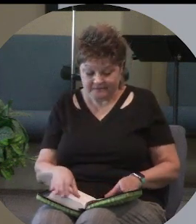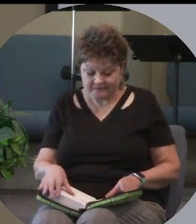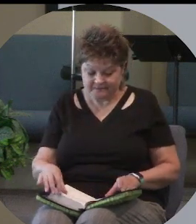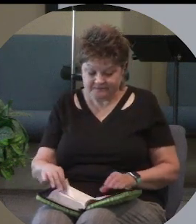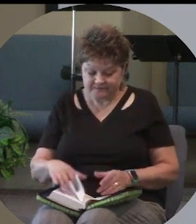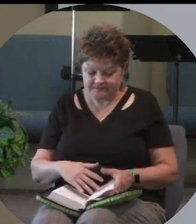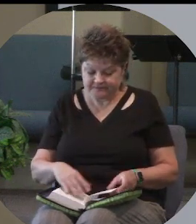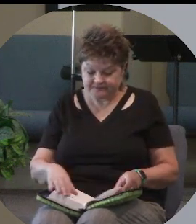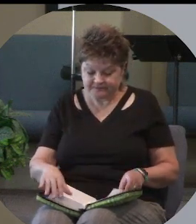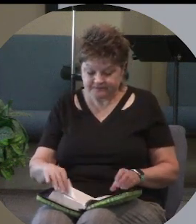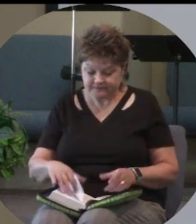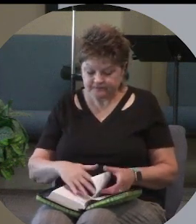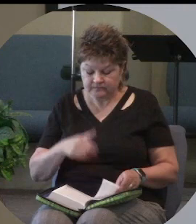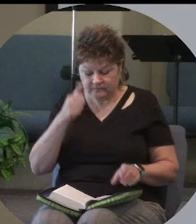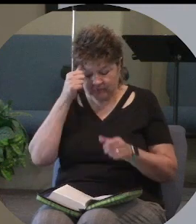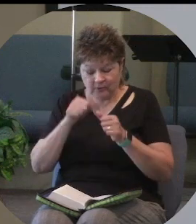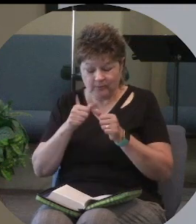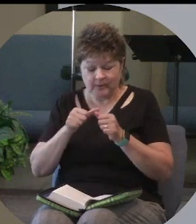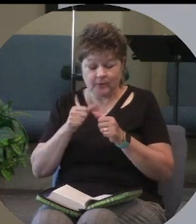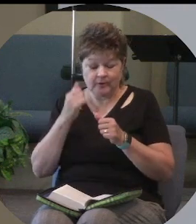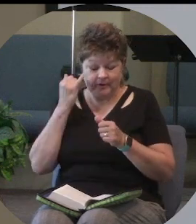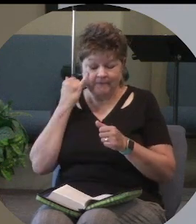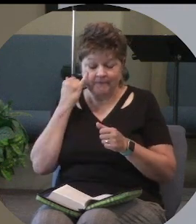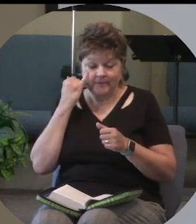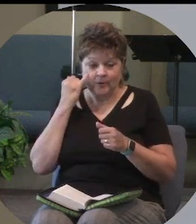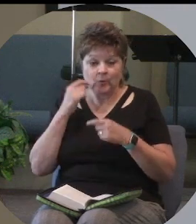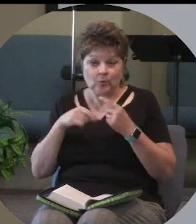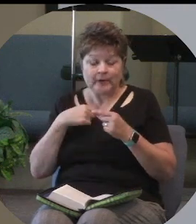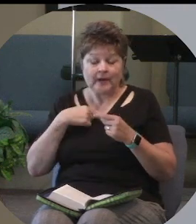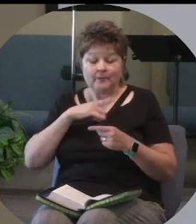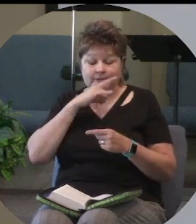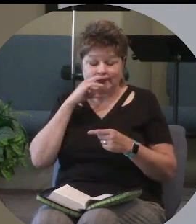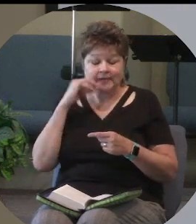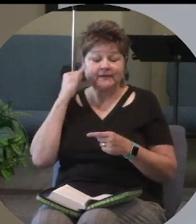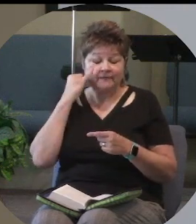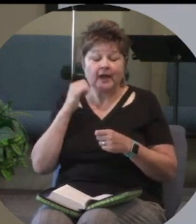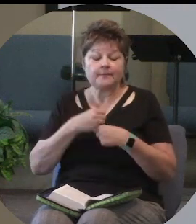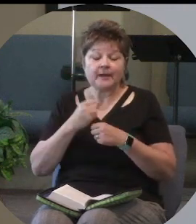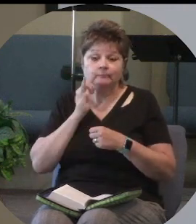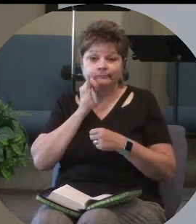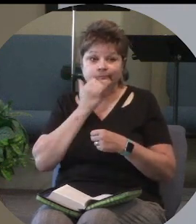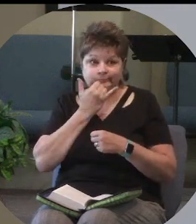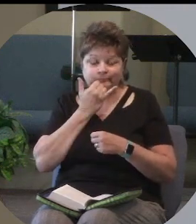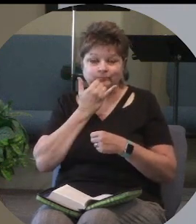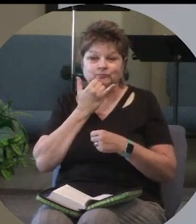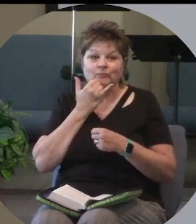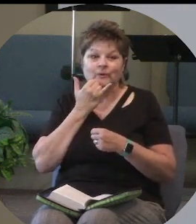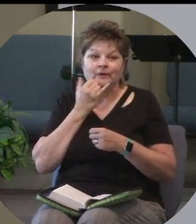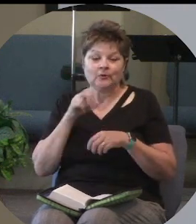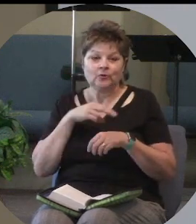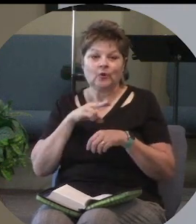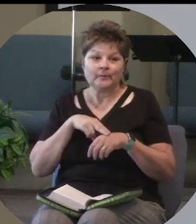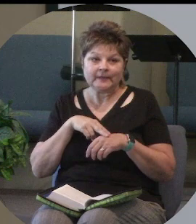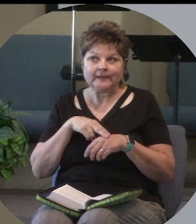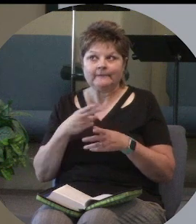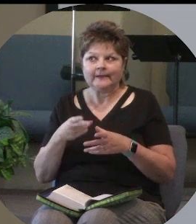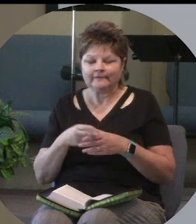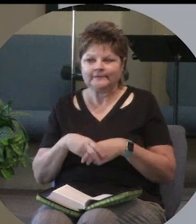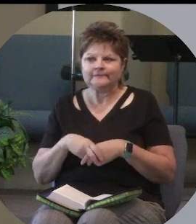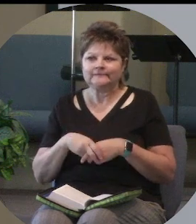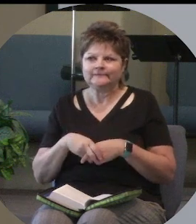I remember when I was a kid, if I made a mistake, I generally would have to account for it.